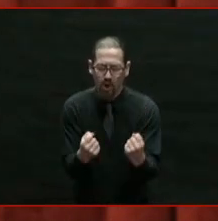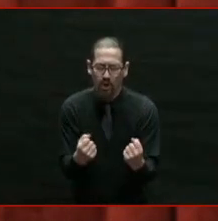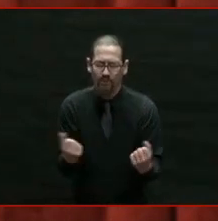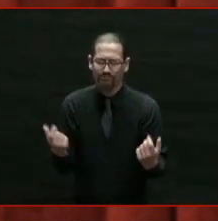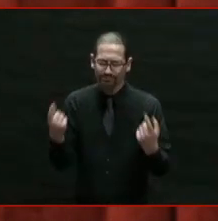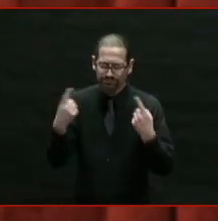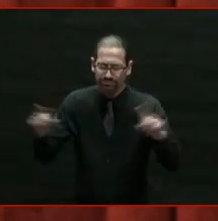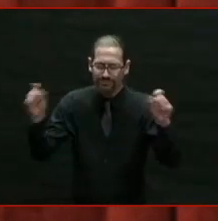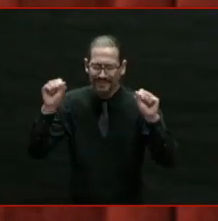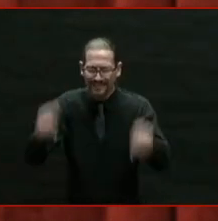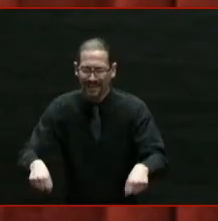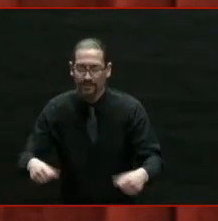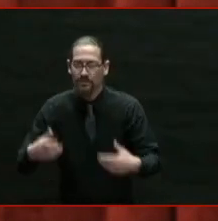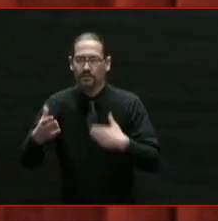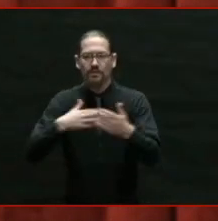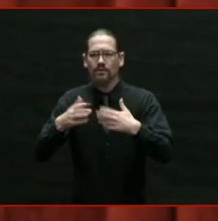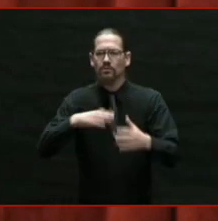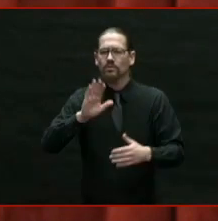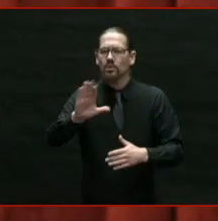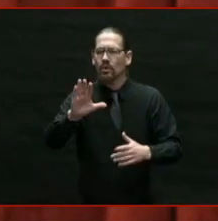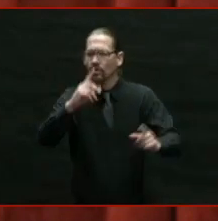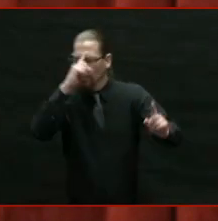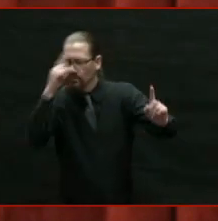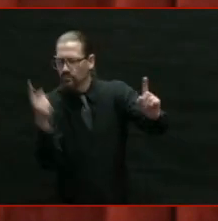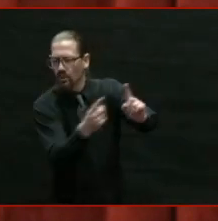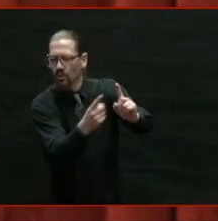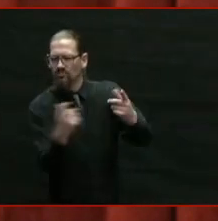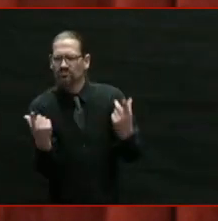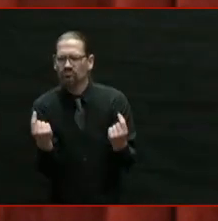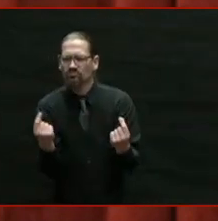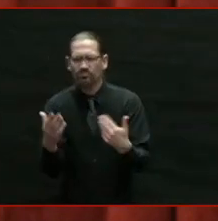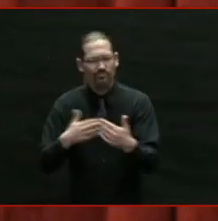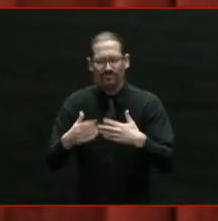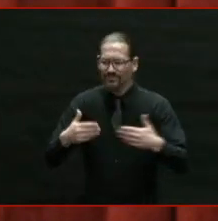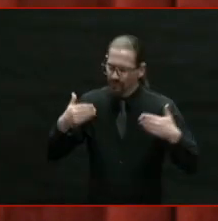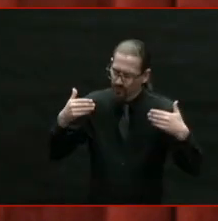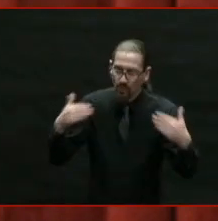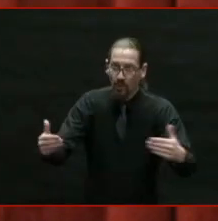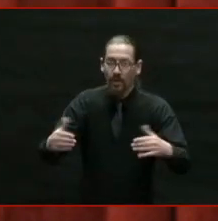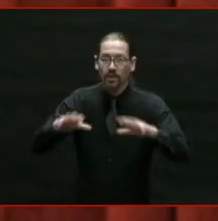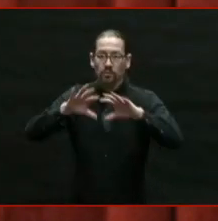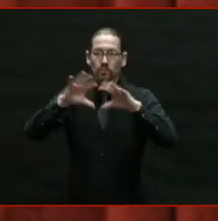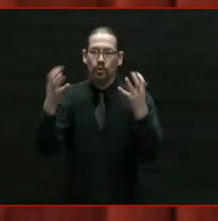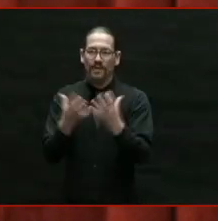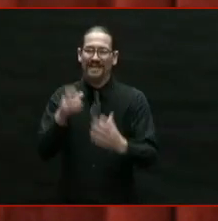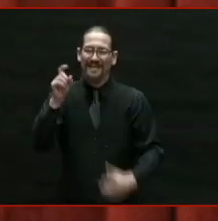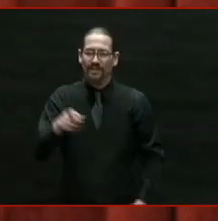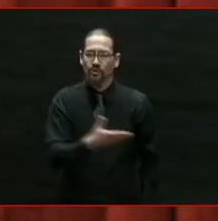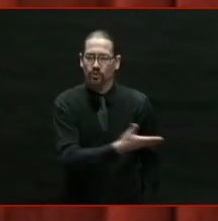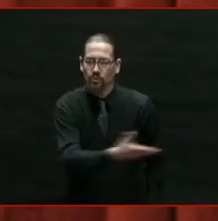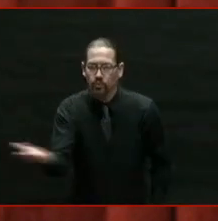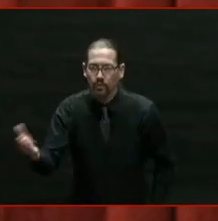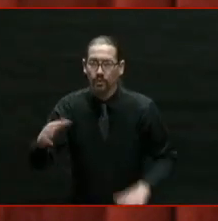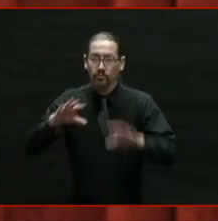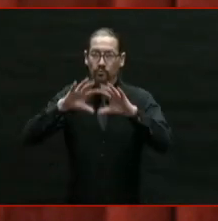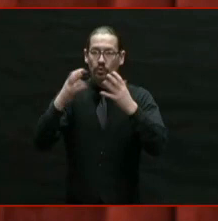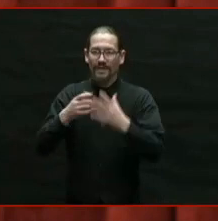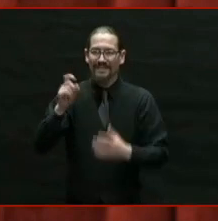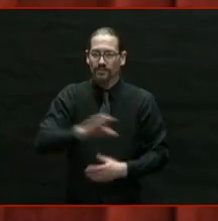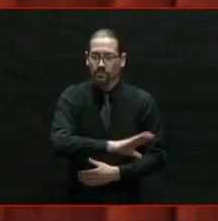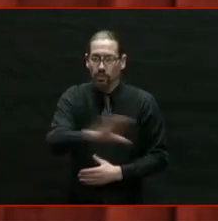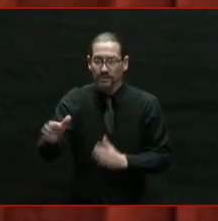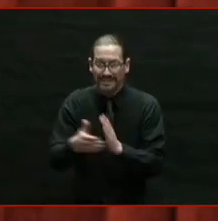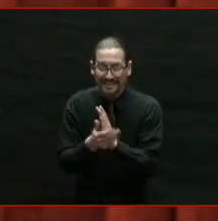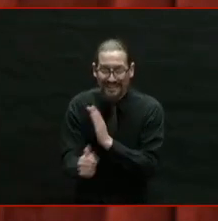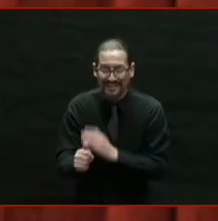whatever you want to be, and the world needs your voice and your talent. And it'll be a